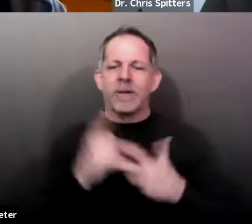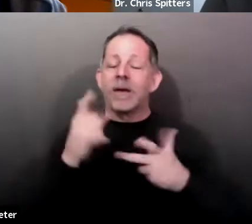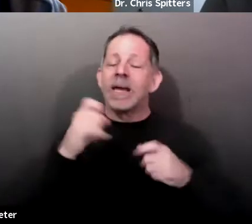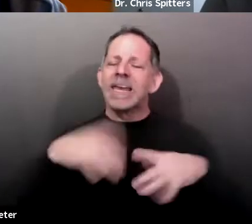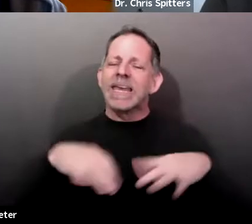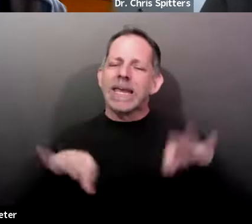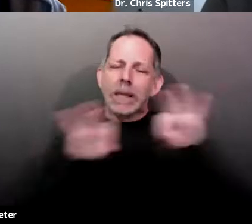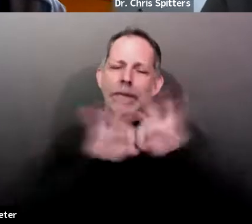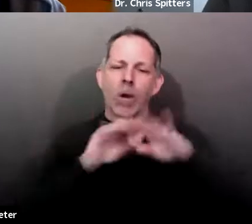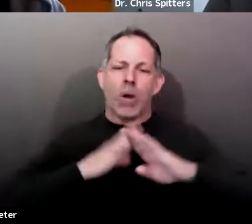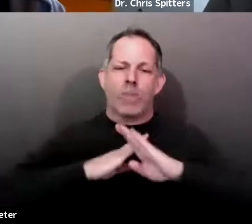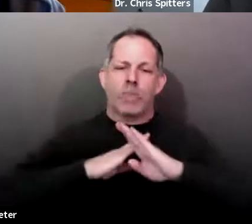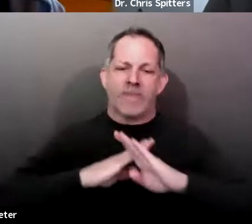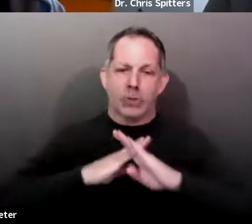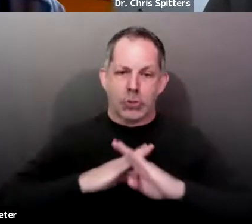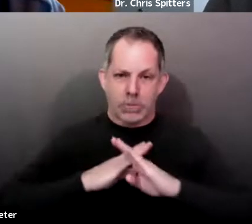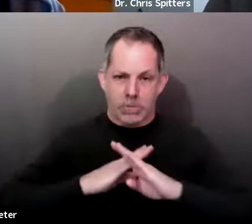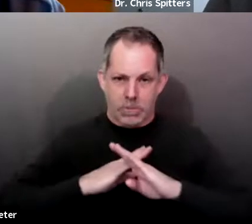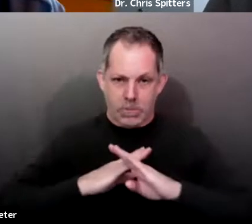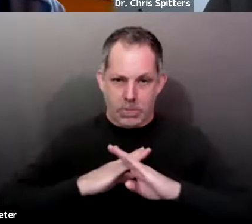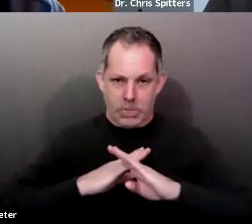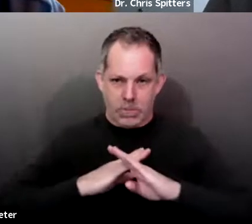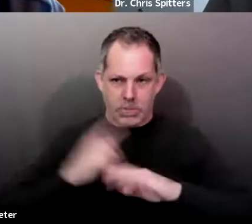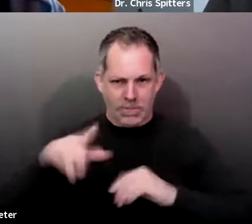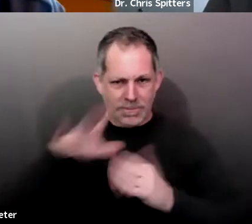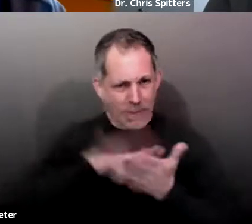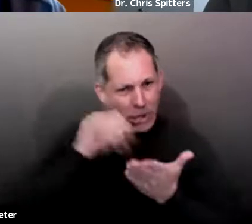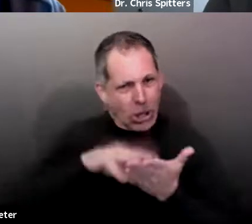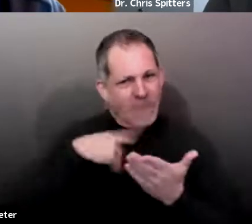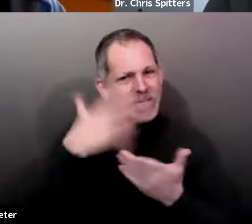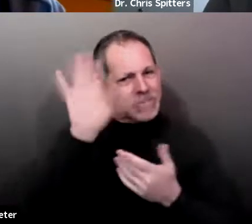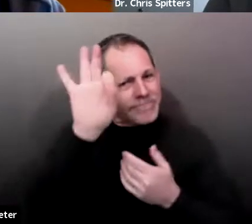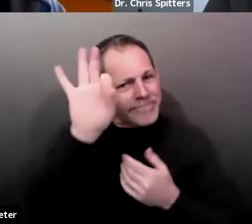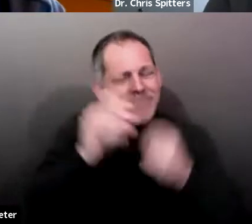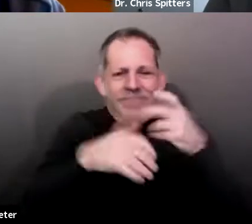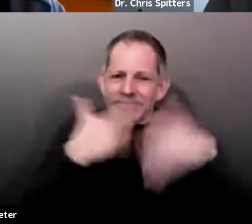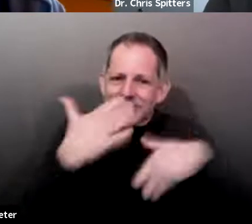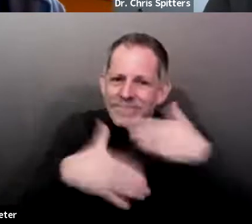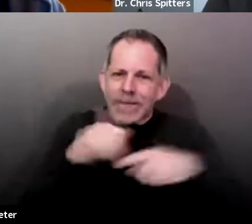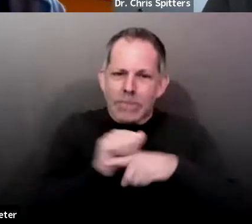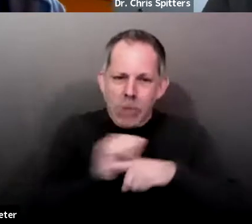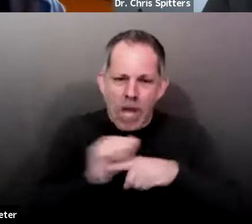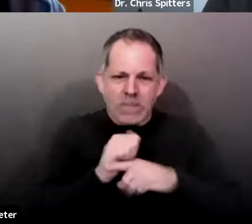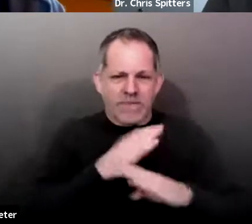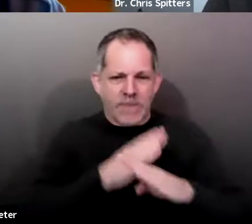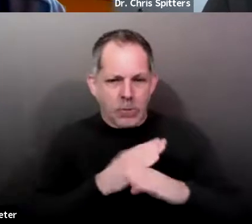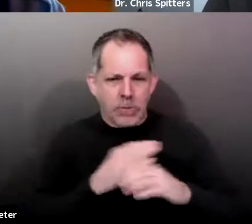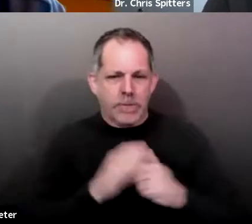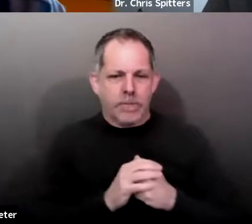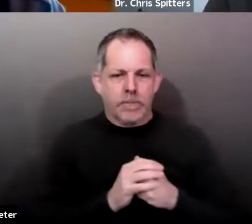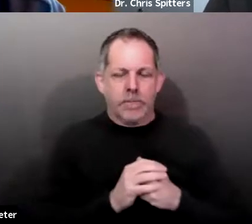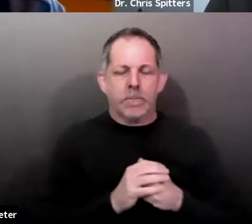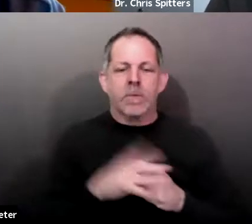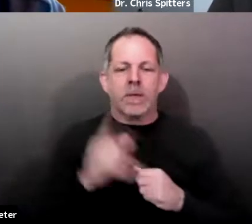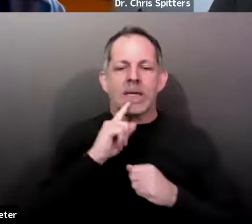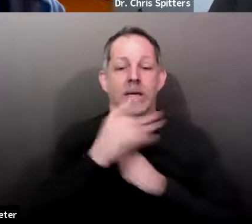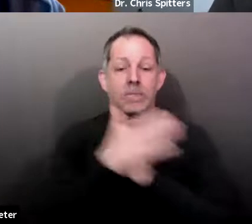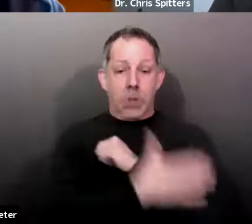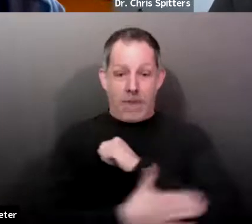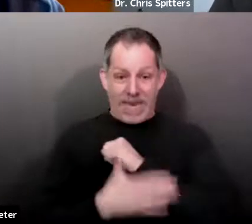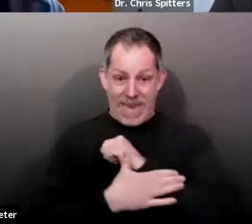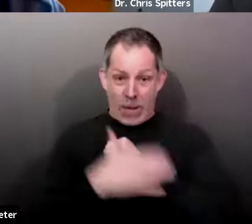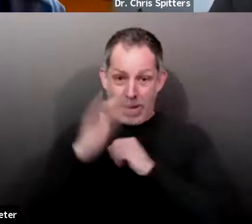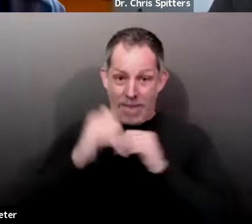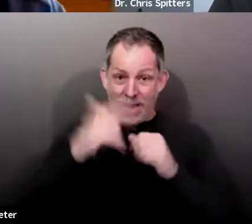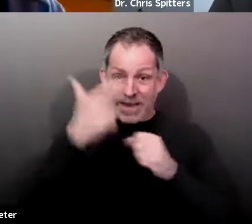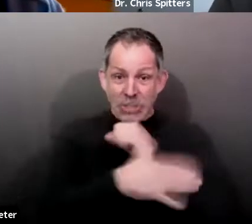Yeah. And I didn't address the, the, uh, county by county aspect of this. We advocated from day one to kind of